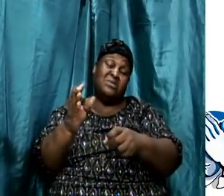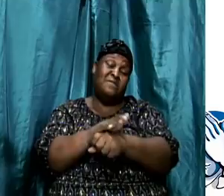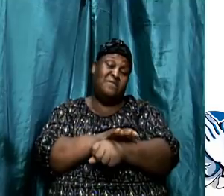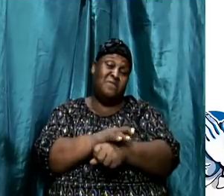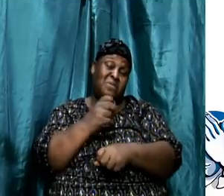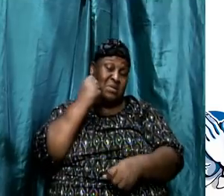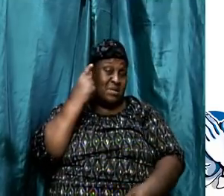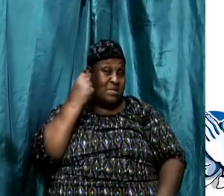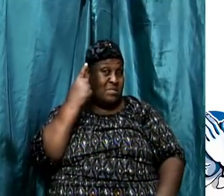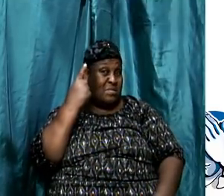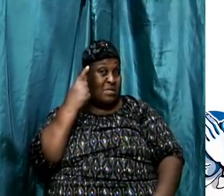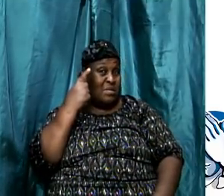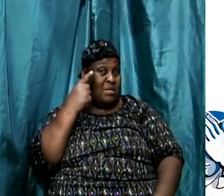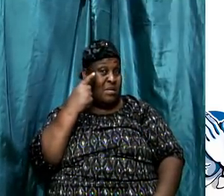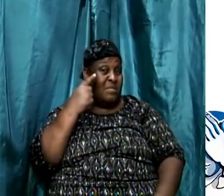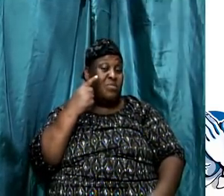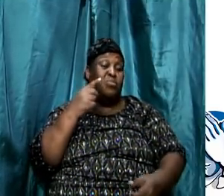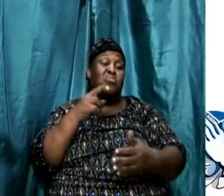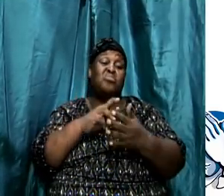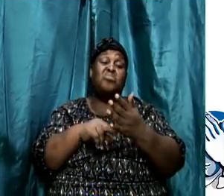consideration the entire book.